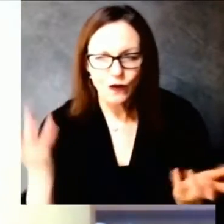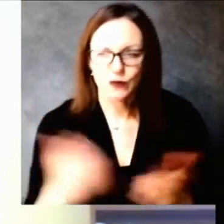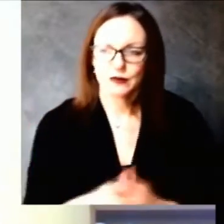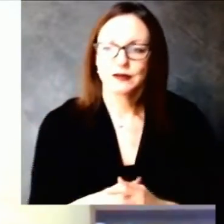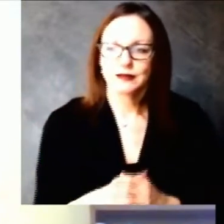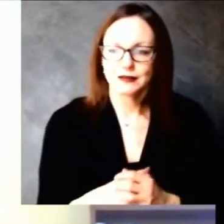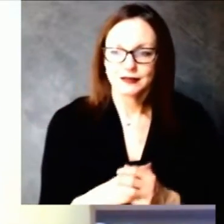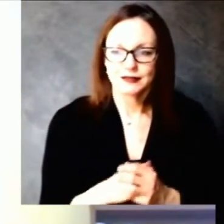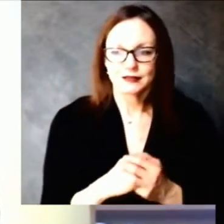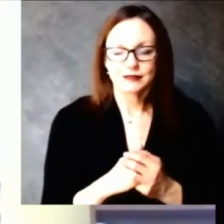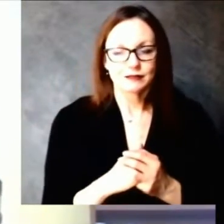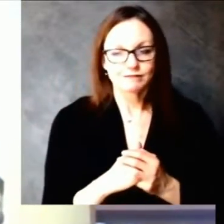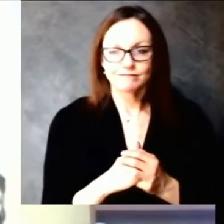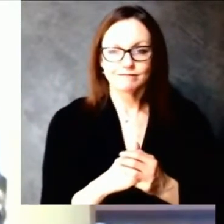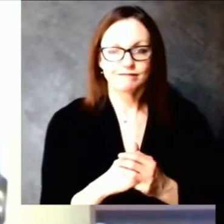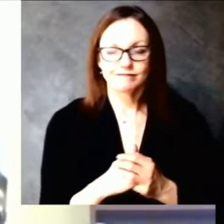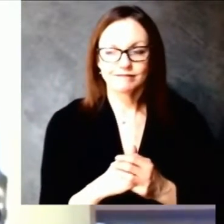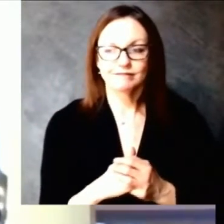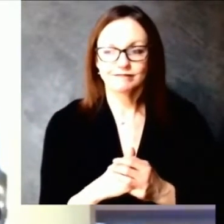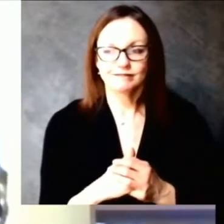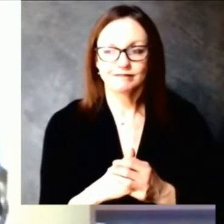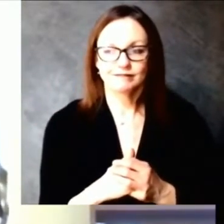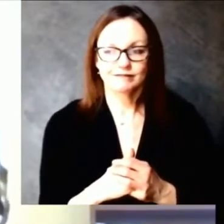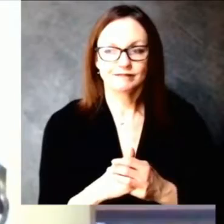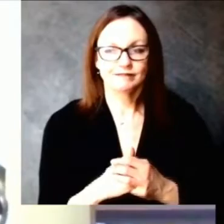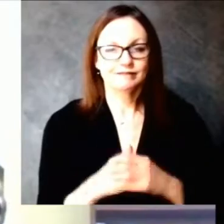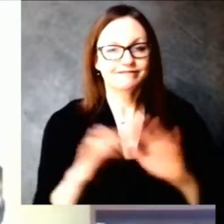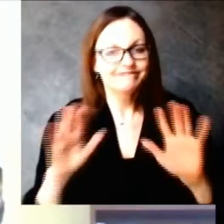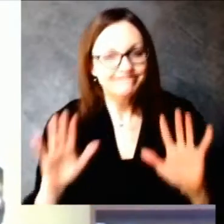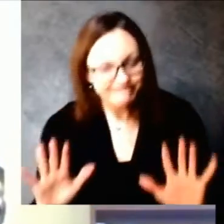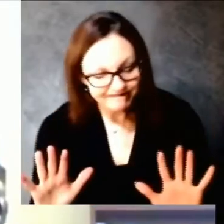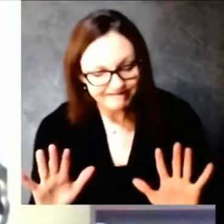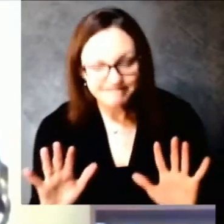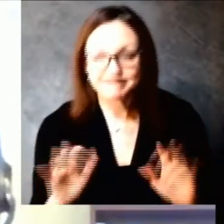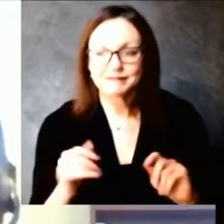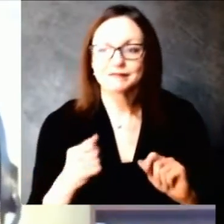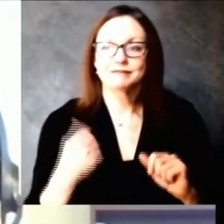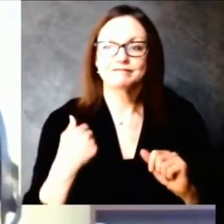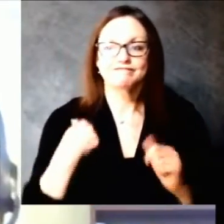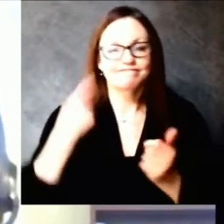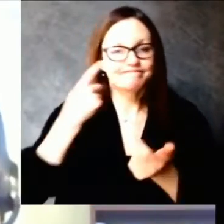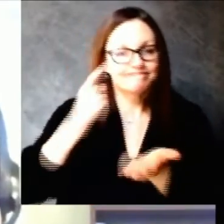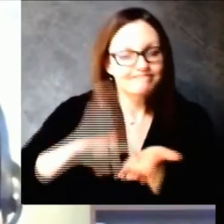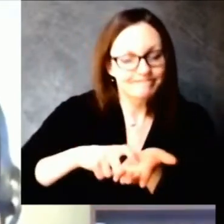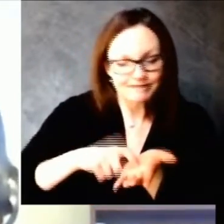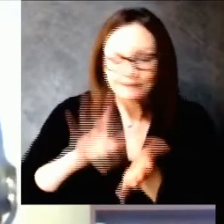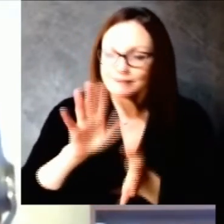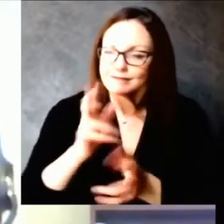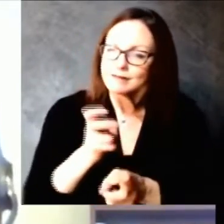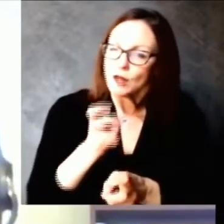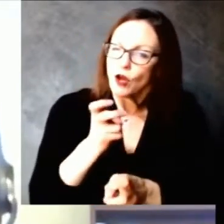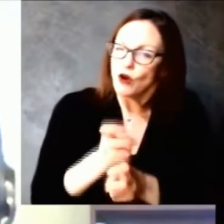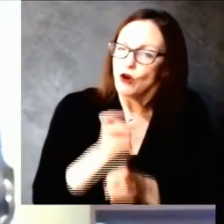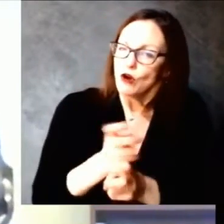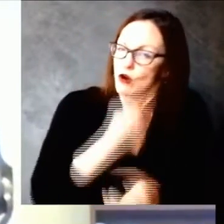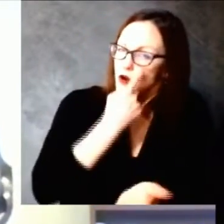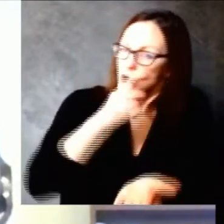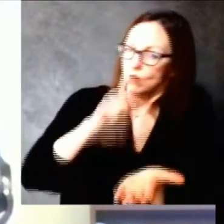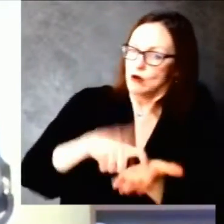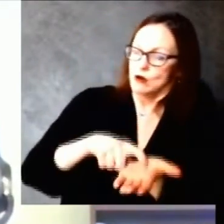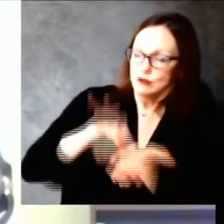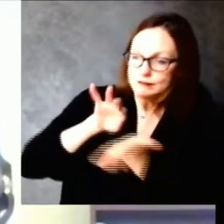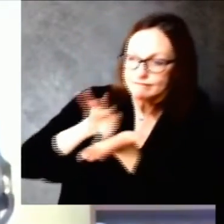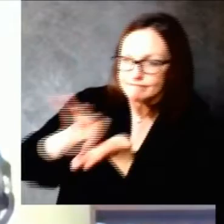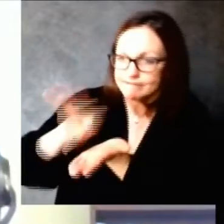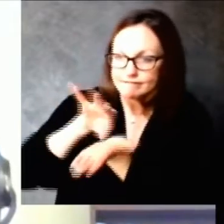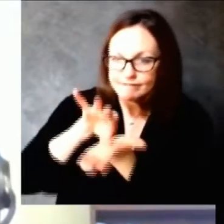one that's easiest for us to track however are people age 65 plus and so if you look at the site today you will